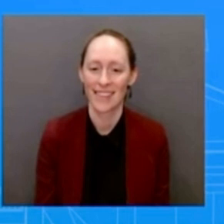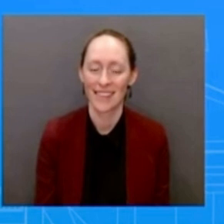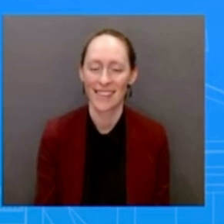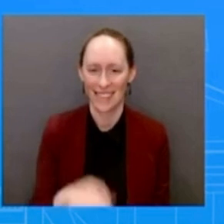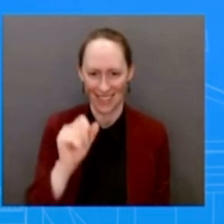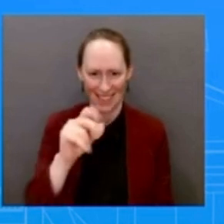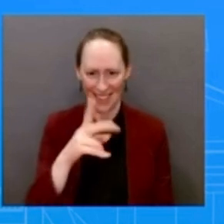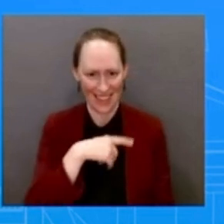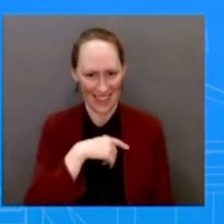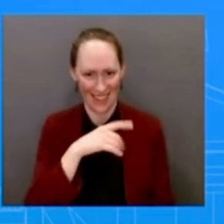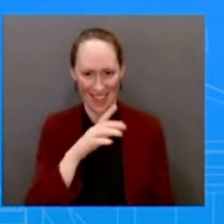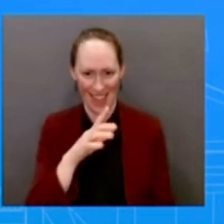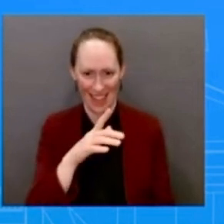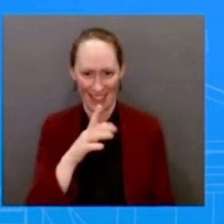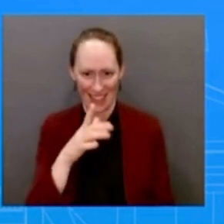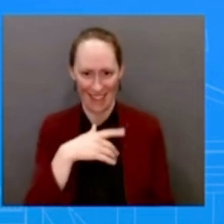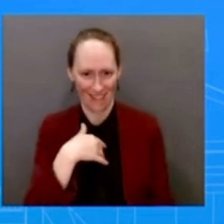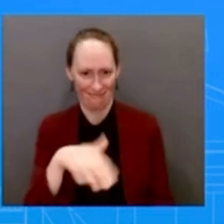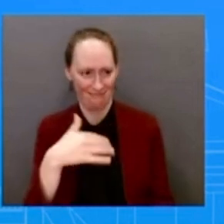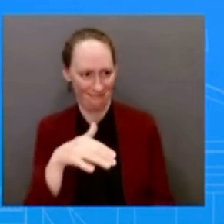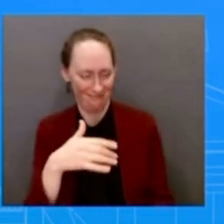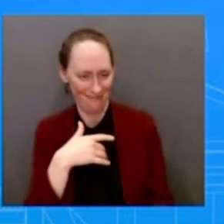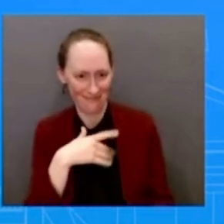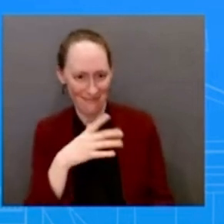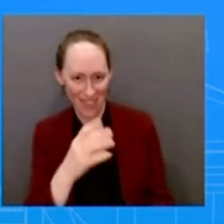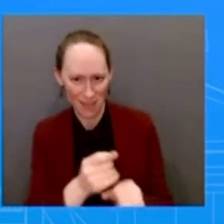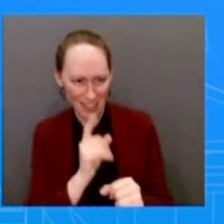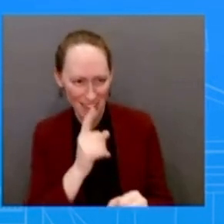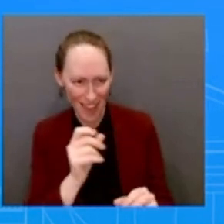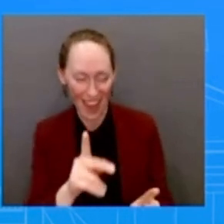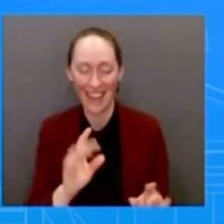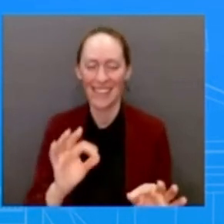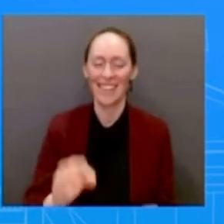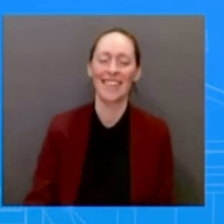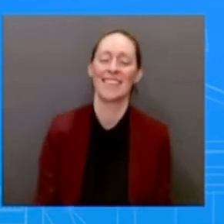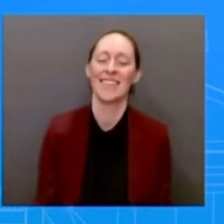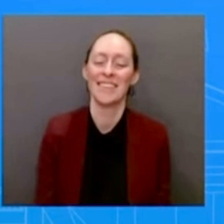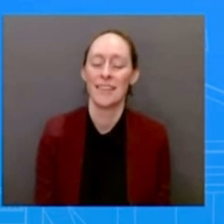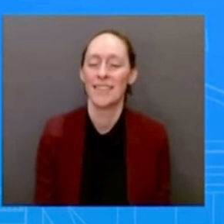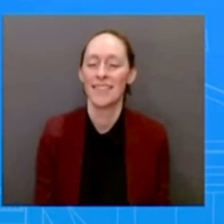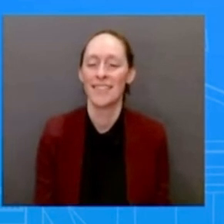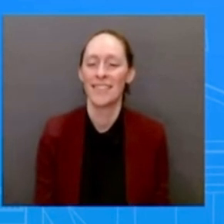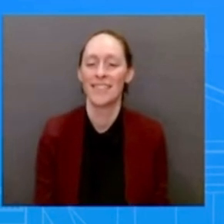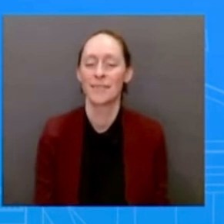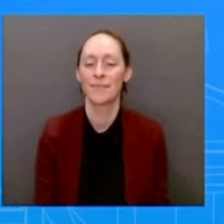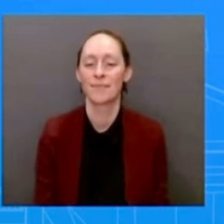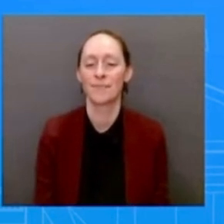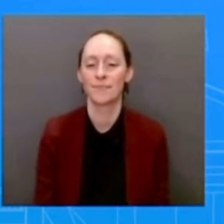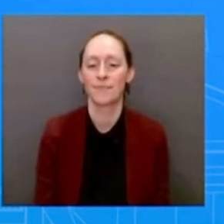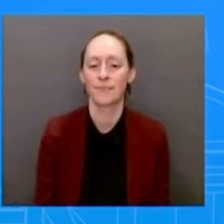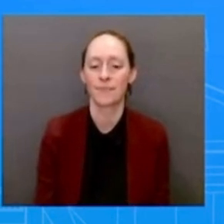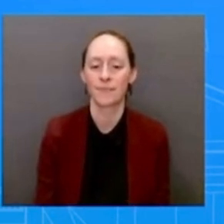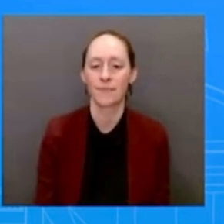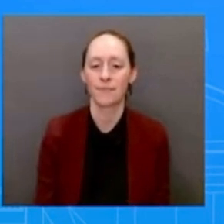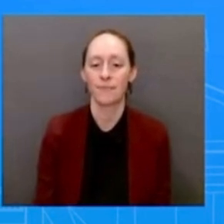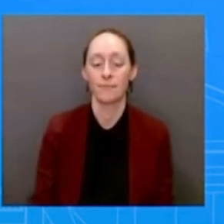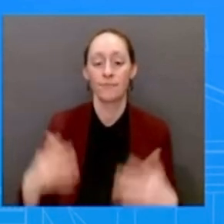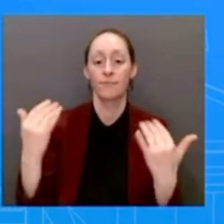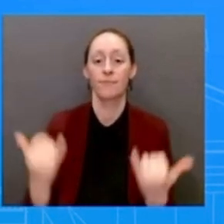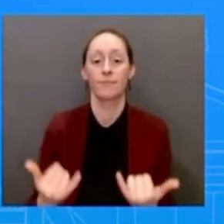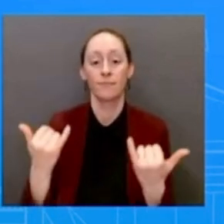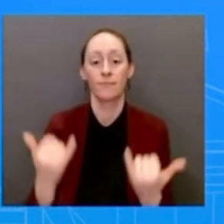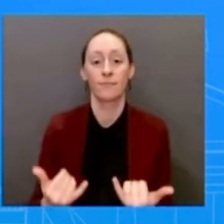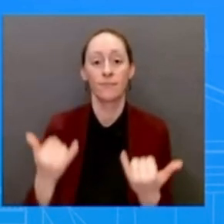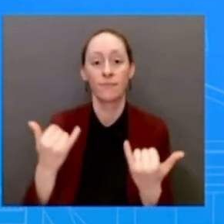cause a ruckus. Okay, so today, President Biden awarded the Medal of Honor to a true hero of our nation,